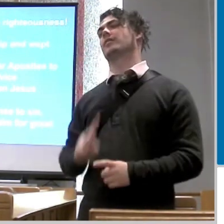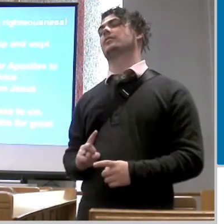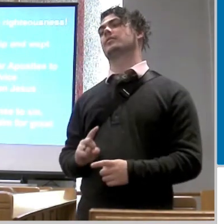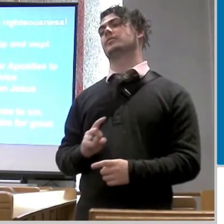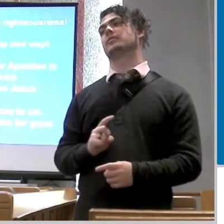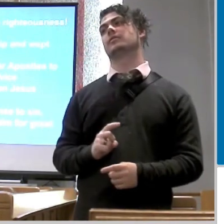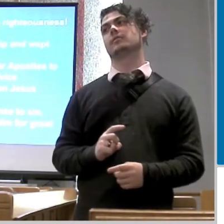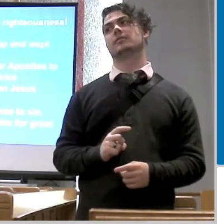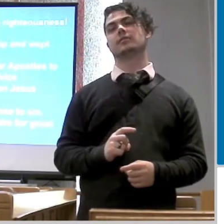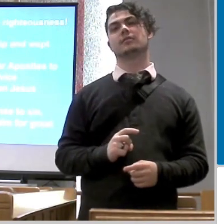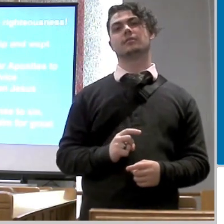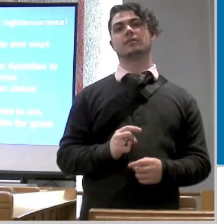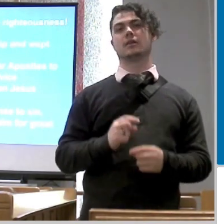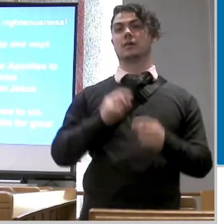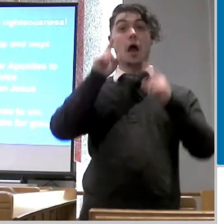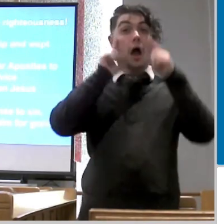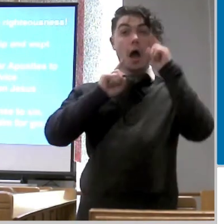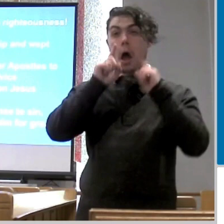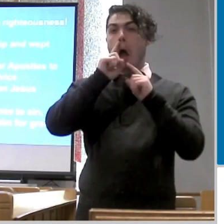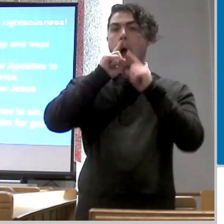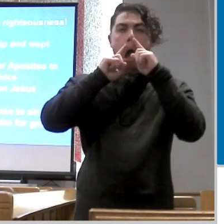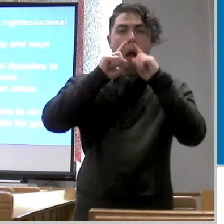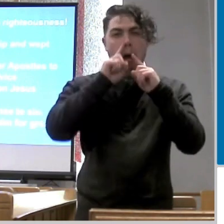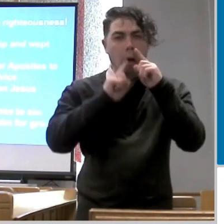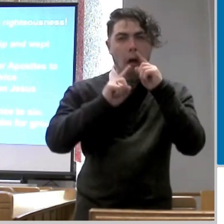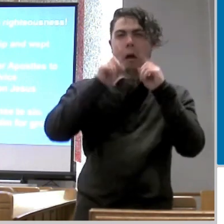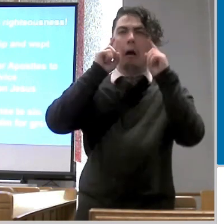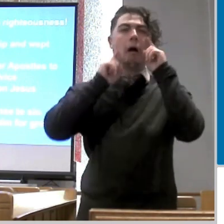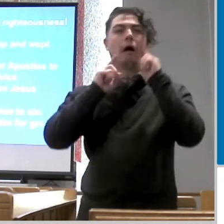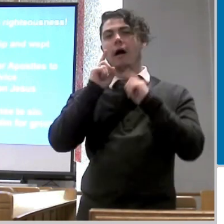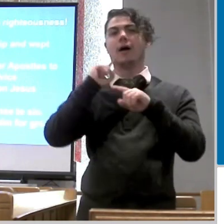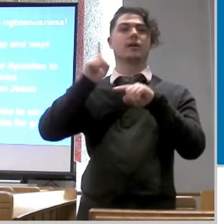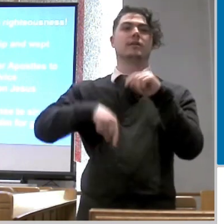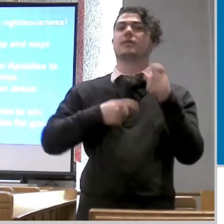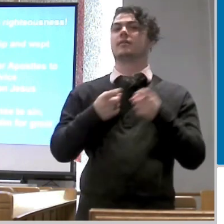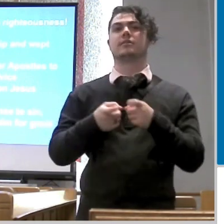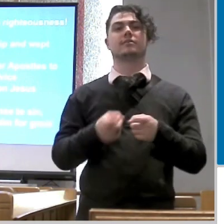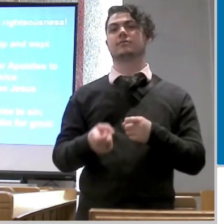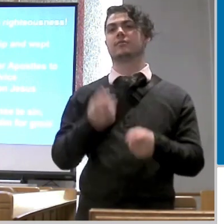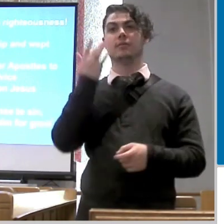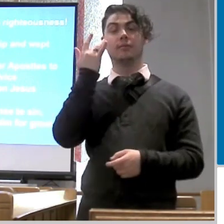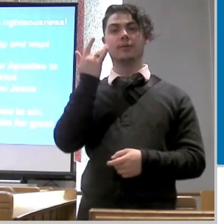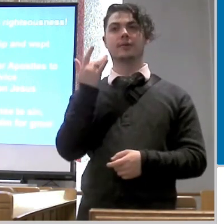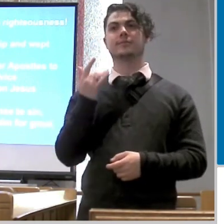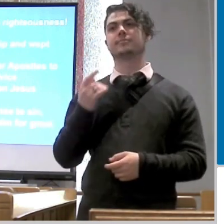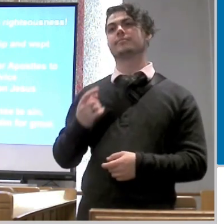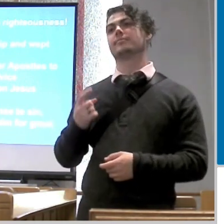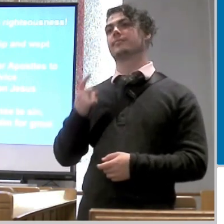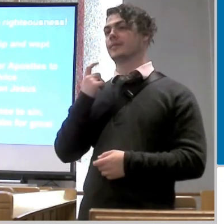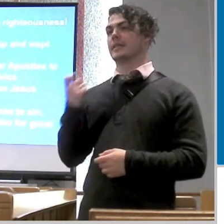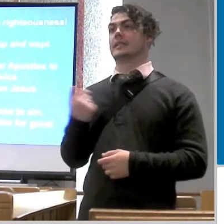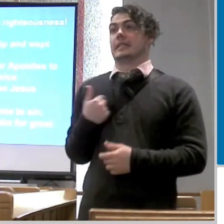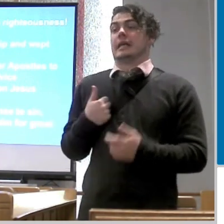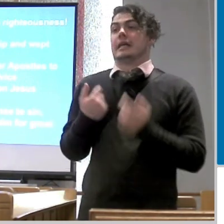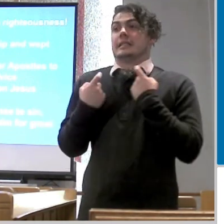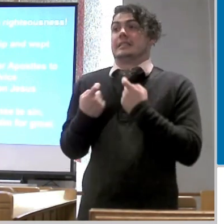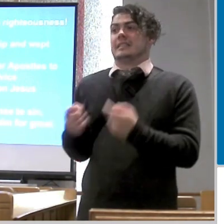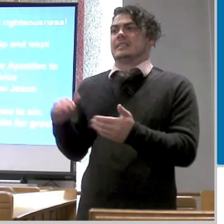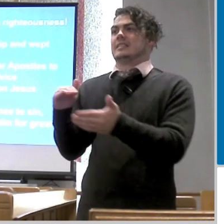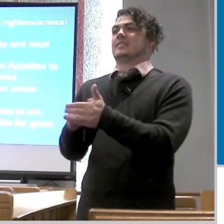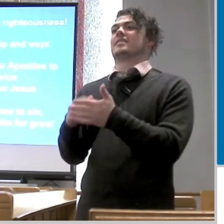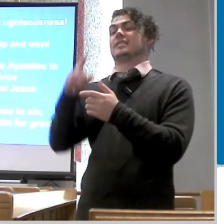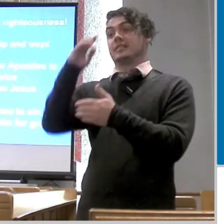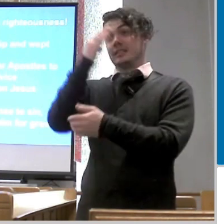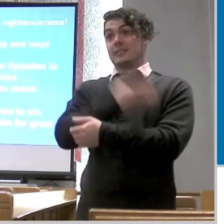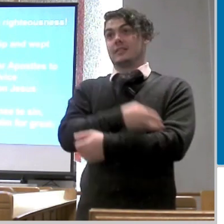the snot the tears like he he can't control it why because he realizes i have just sinned against the son